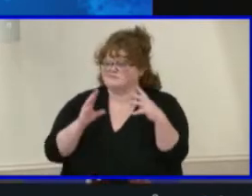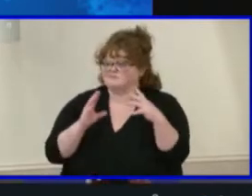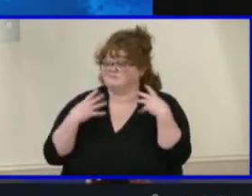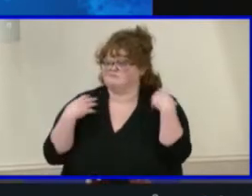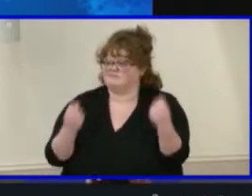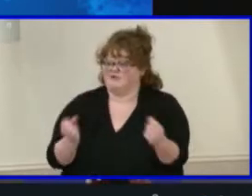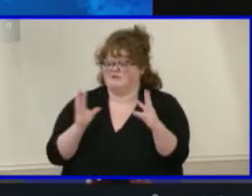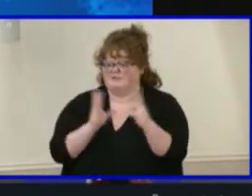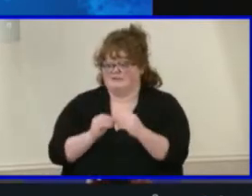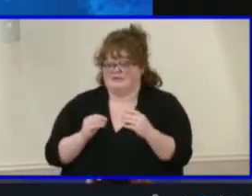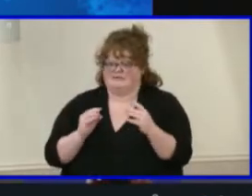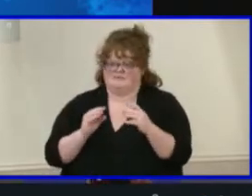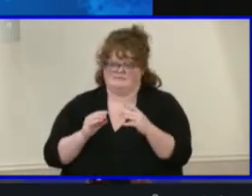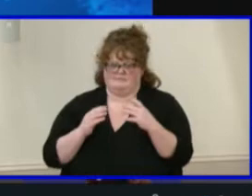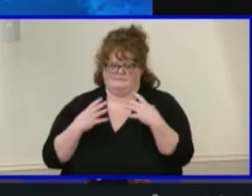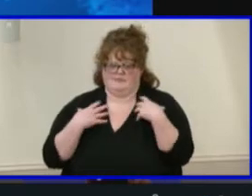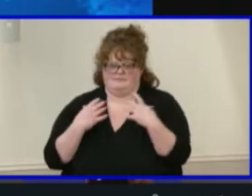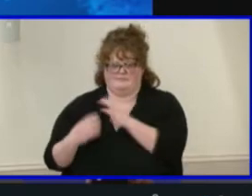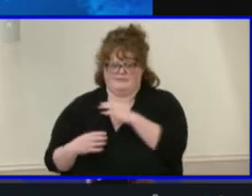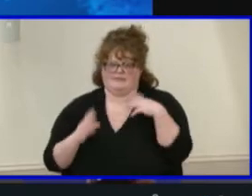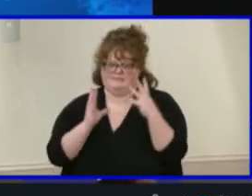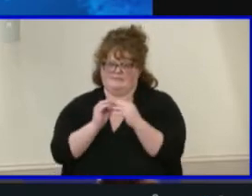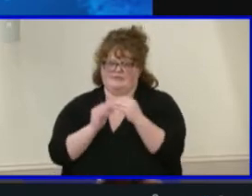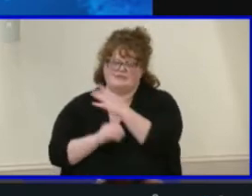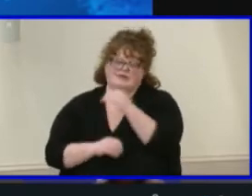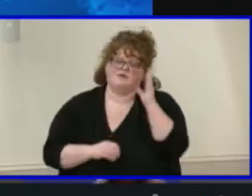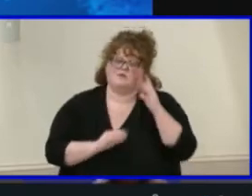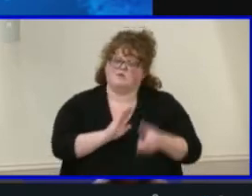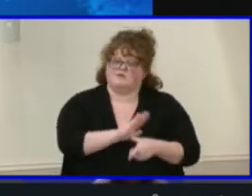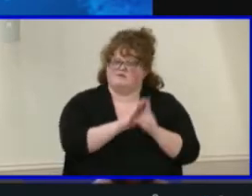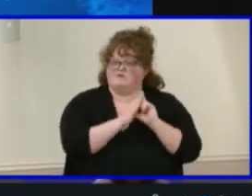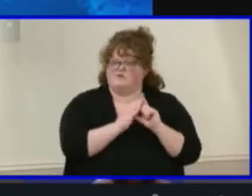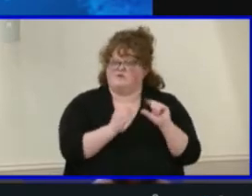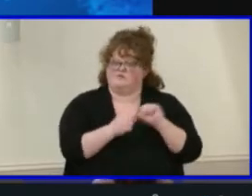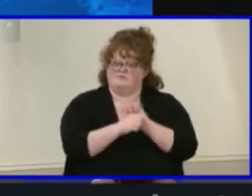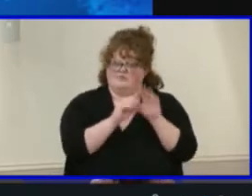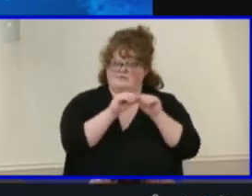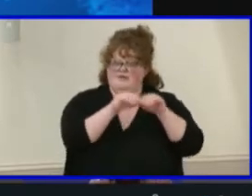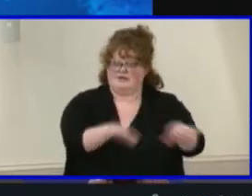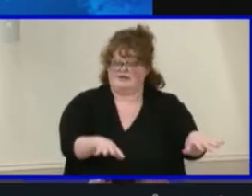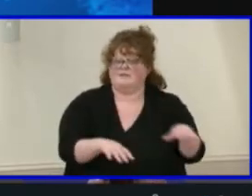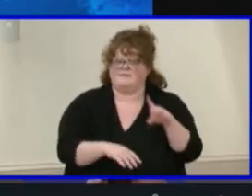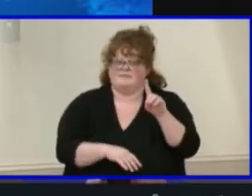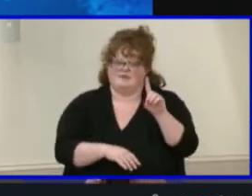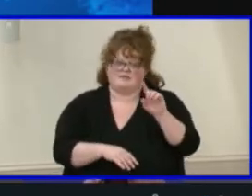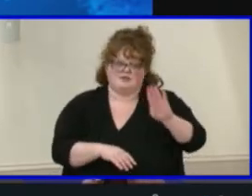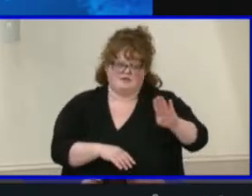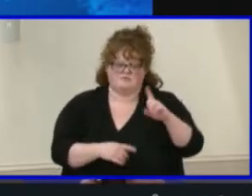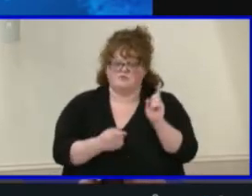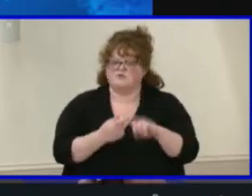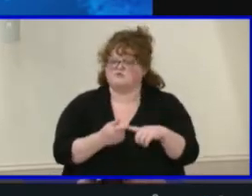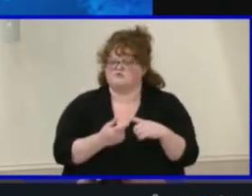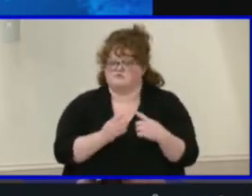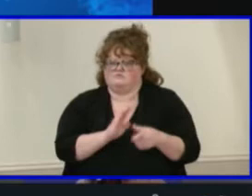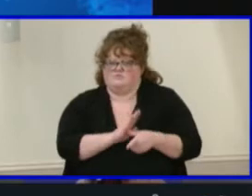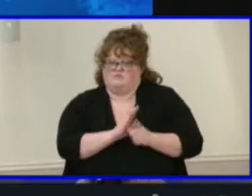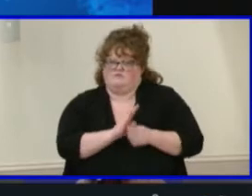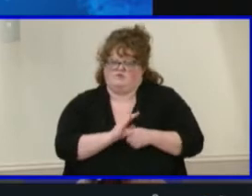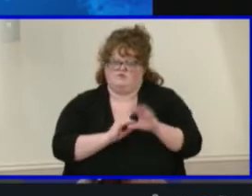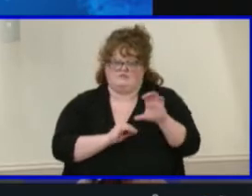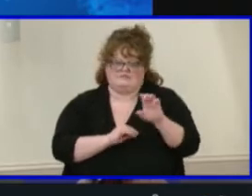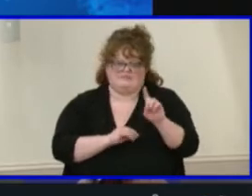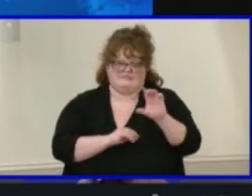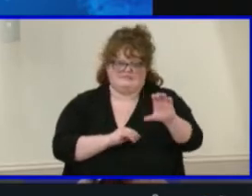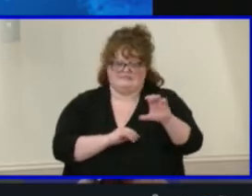provide a quick review of the pandemic dashboard to include the CDC school metrics and the thresholds set